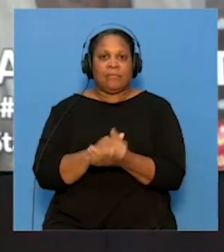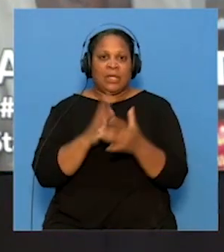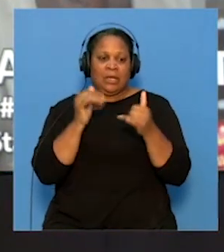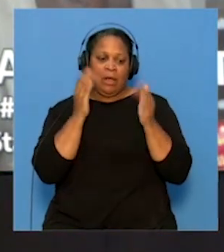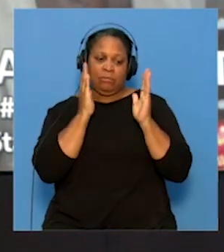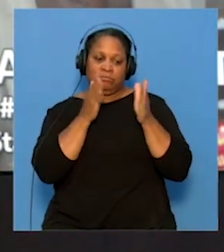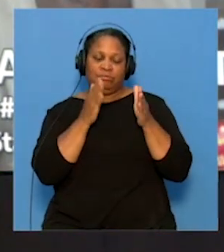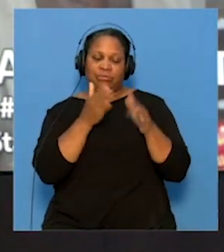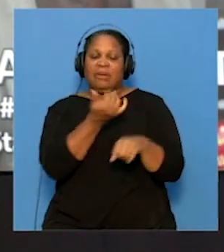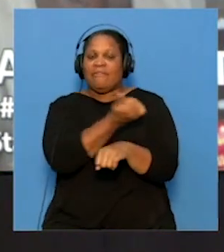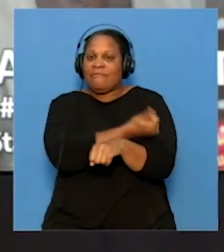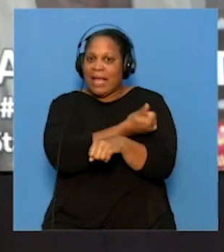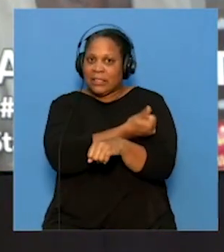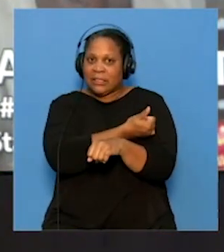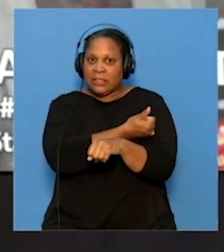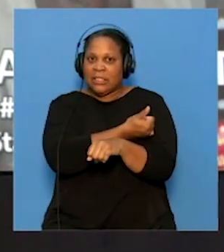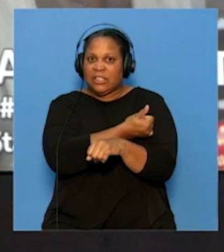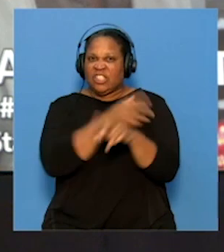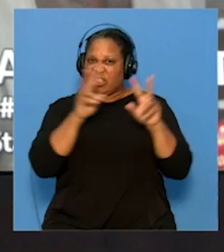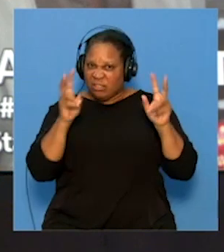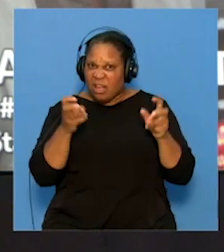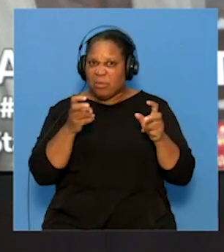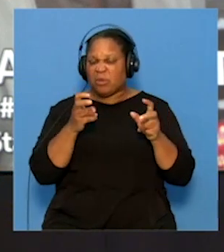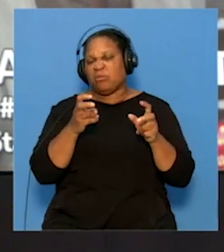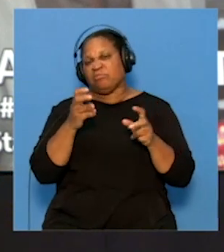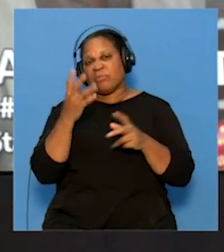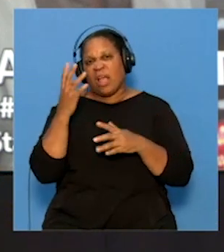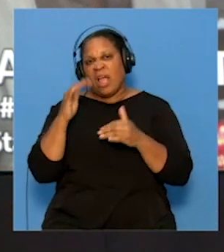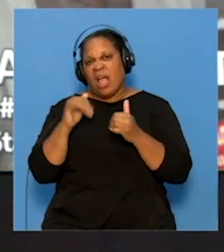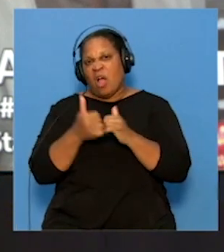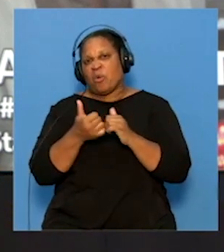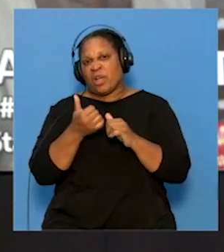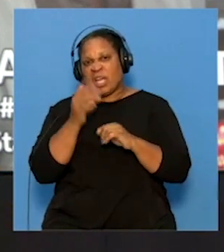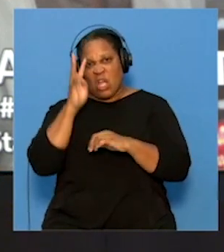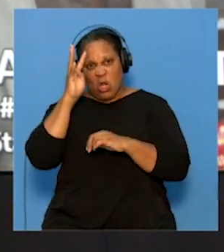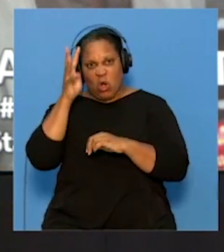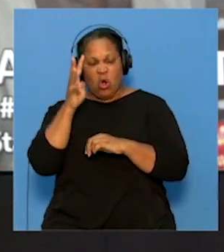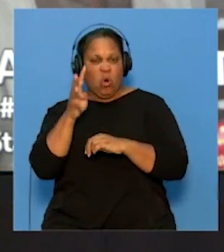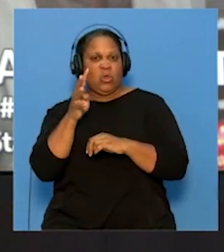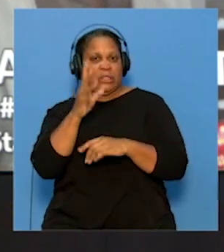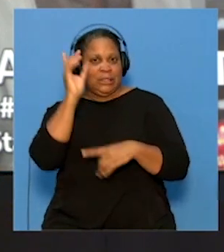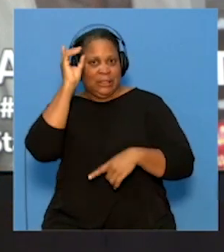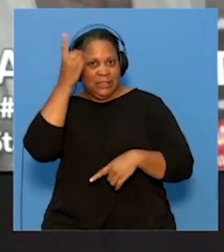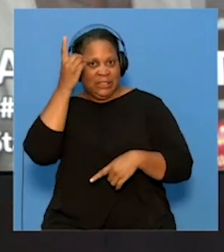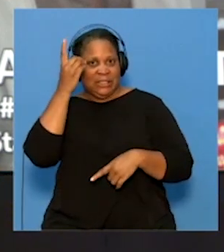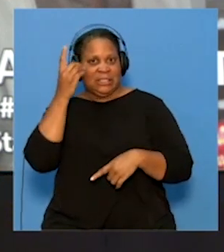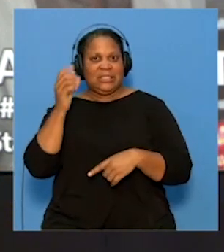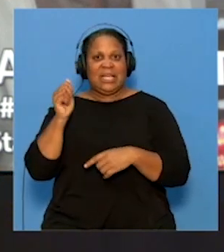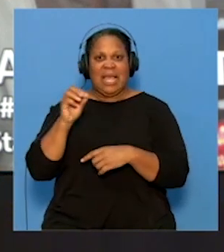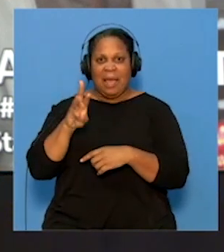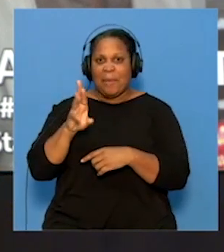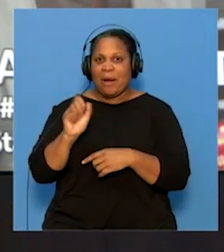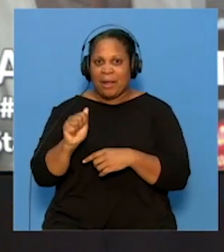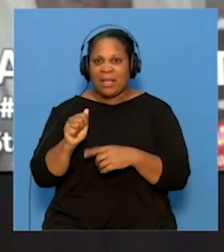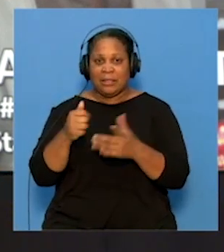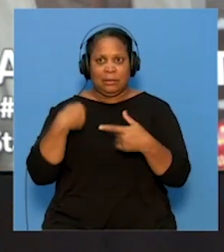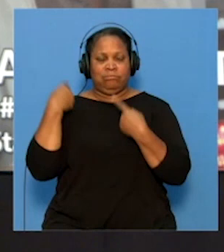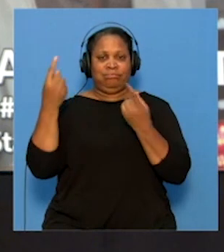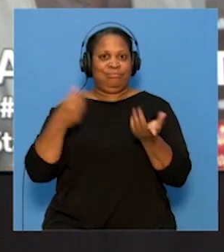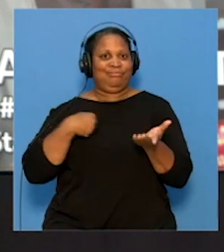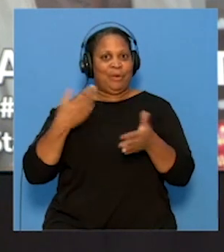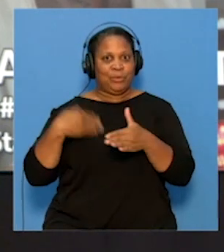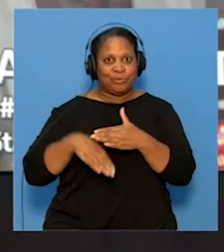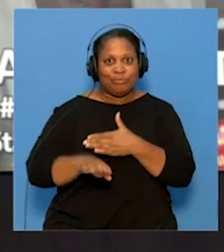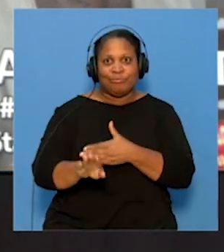issue of vaccination, where it can cause the disease, mRNA vaccines have been pursued since the year I was born,